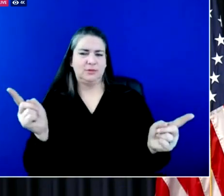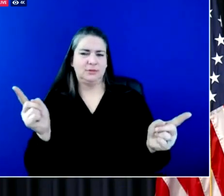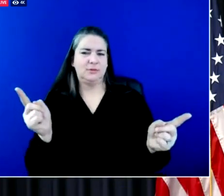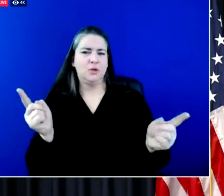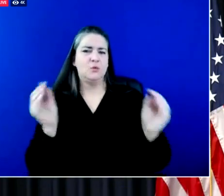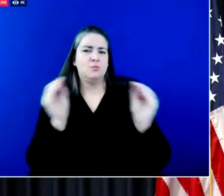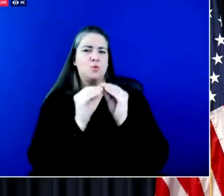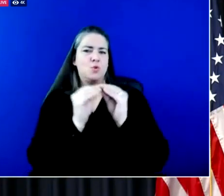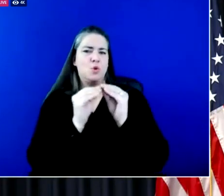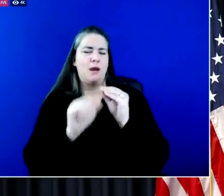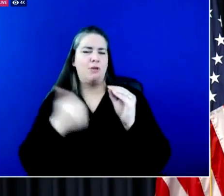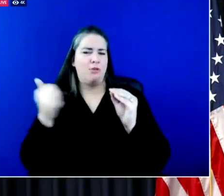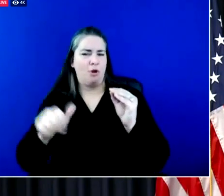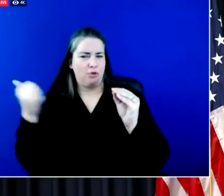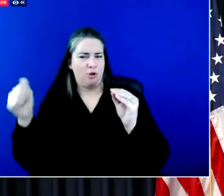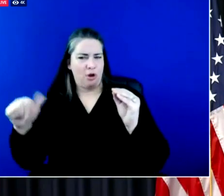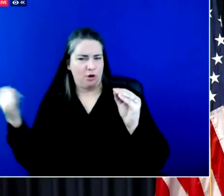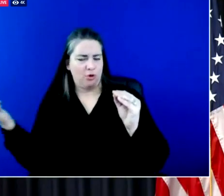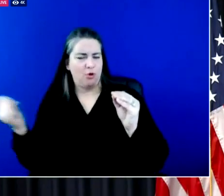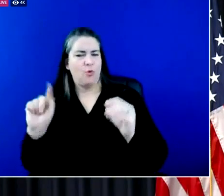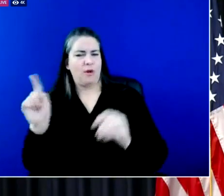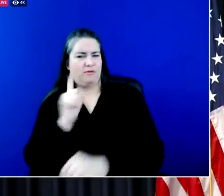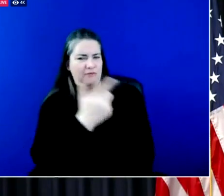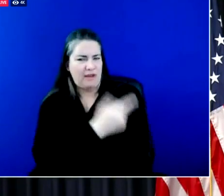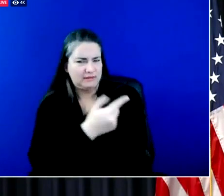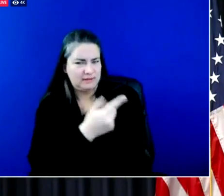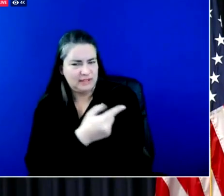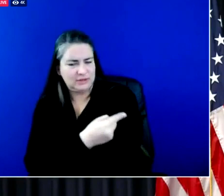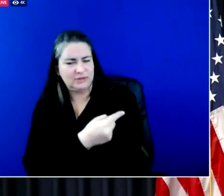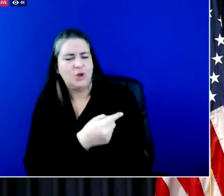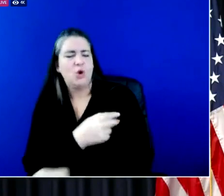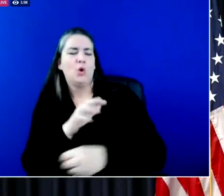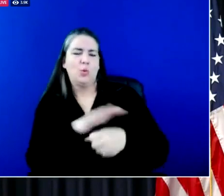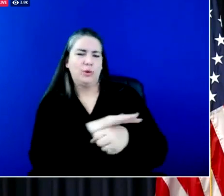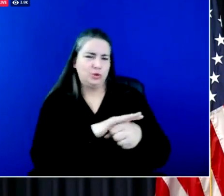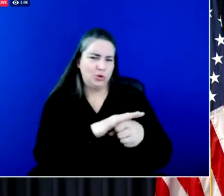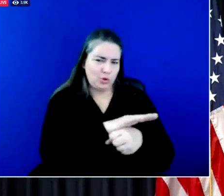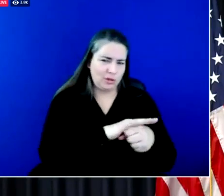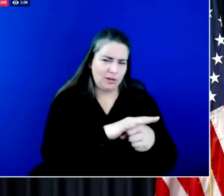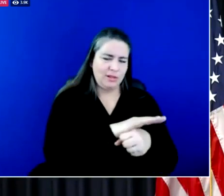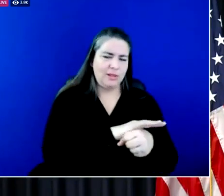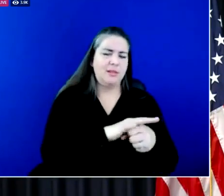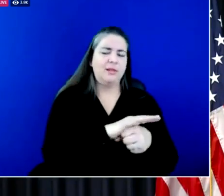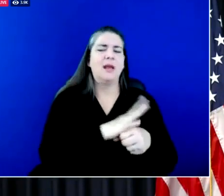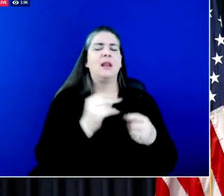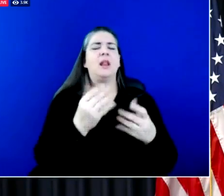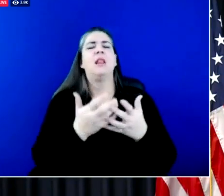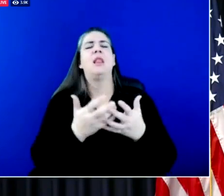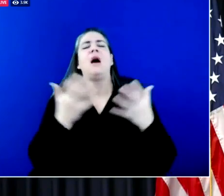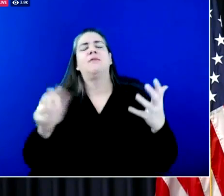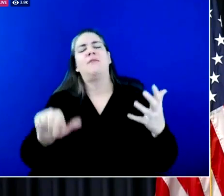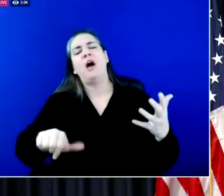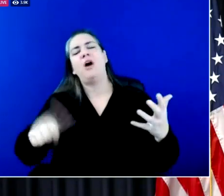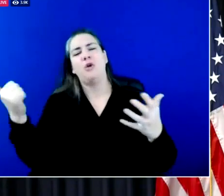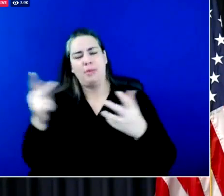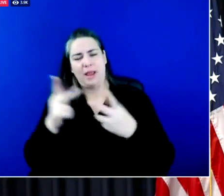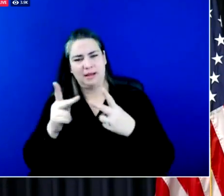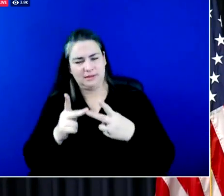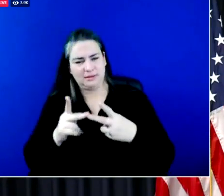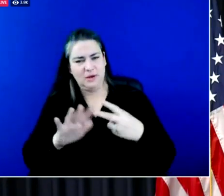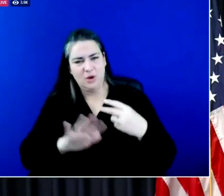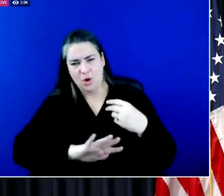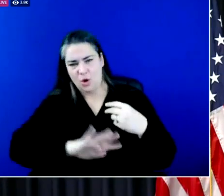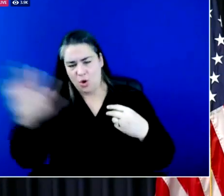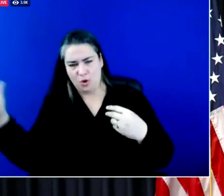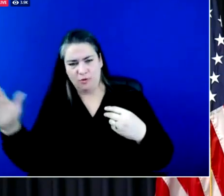where you can get vaccinated both regional sites and a large number of other sites across the Commonwealth. Tune in at